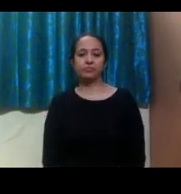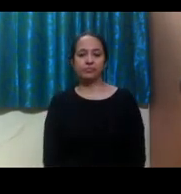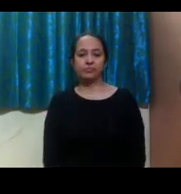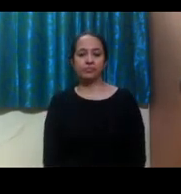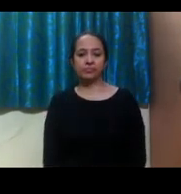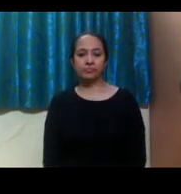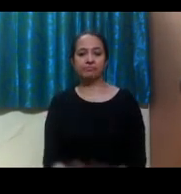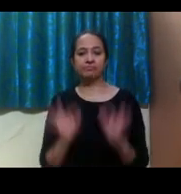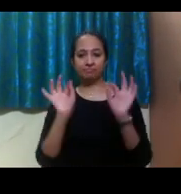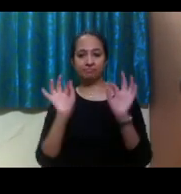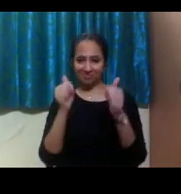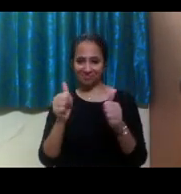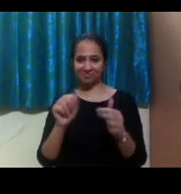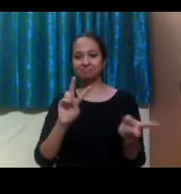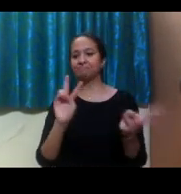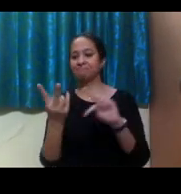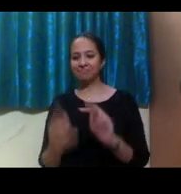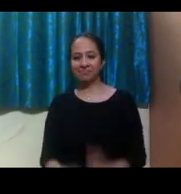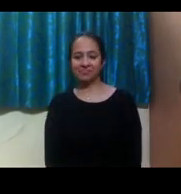Alrighty, next slide, please.